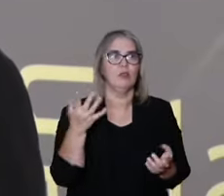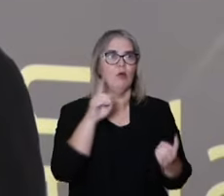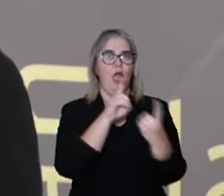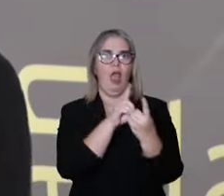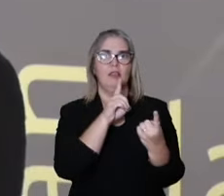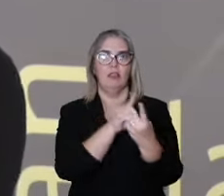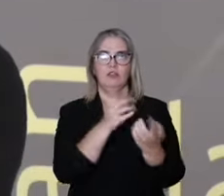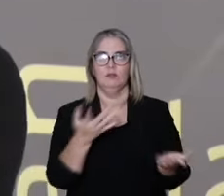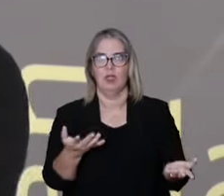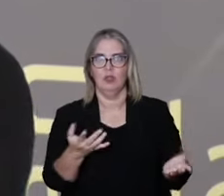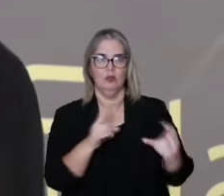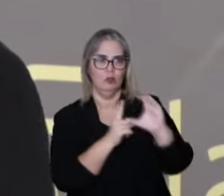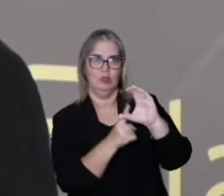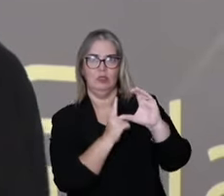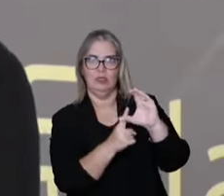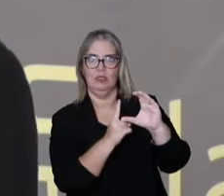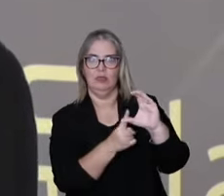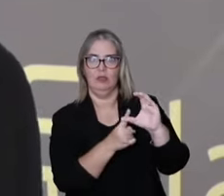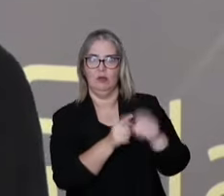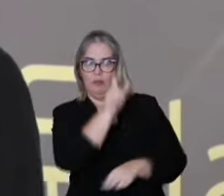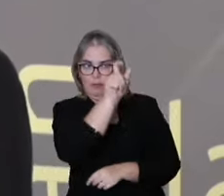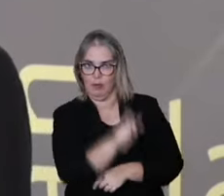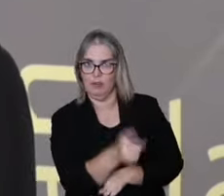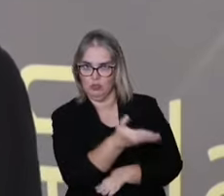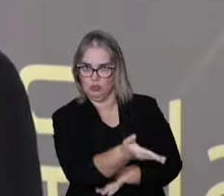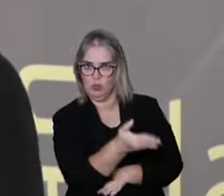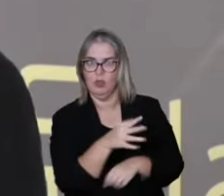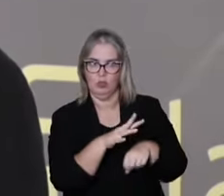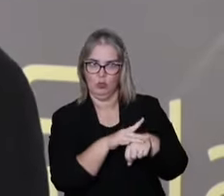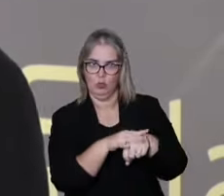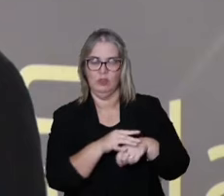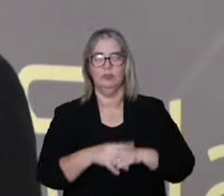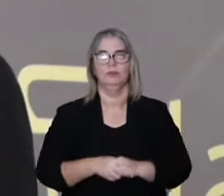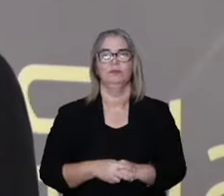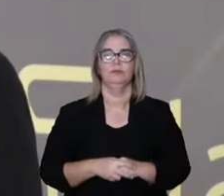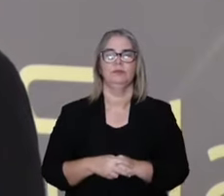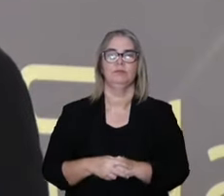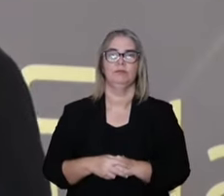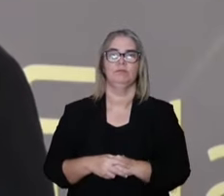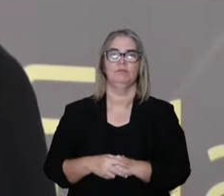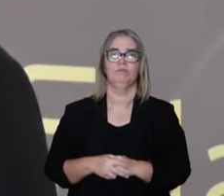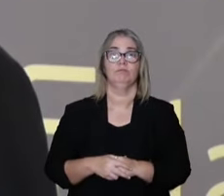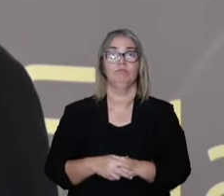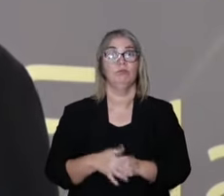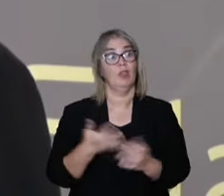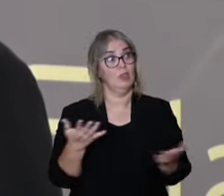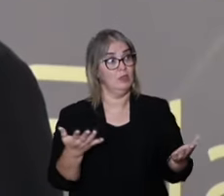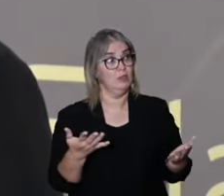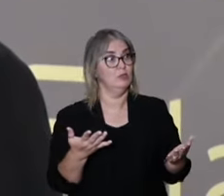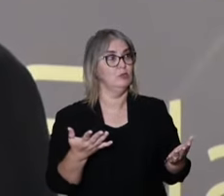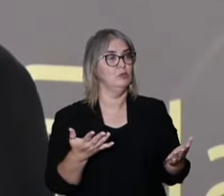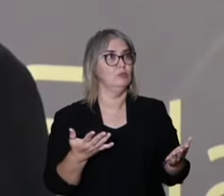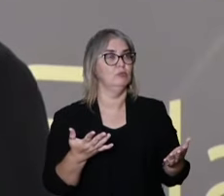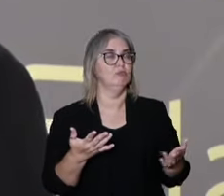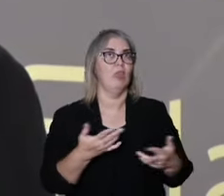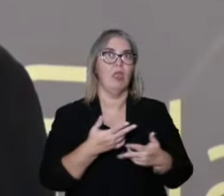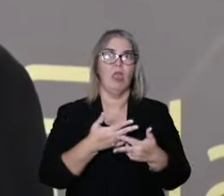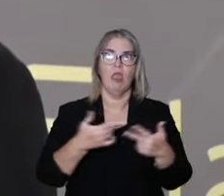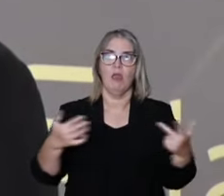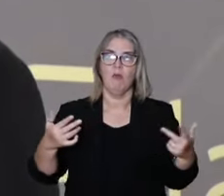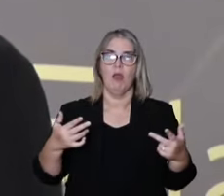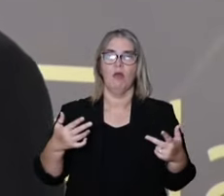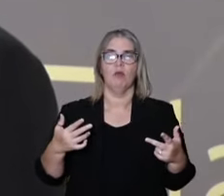With taking the best clinical decision, making the best clinical decision for the one that is receiving the care.